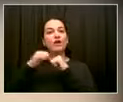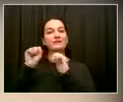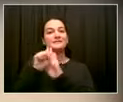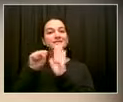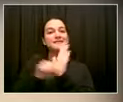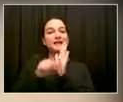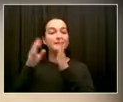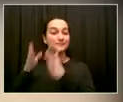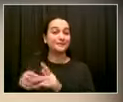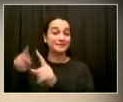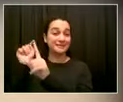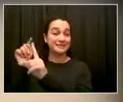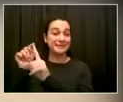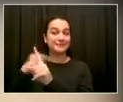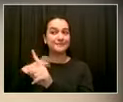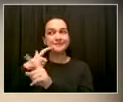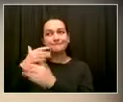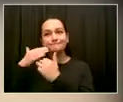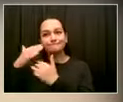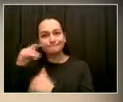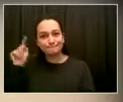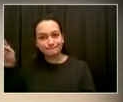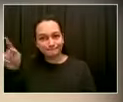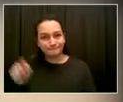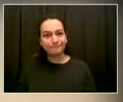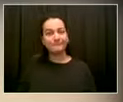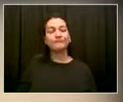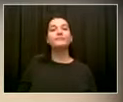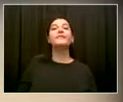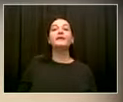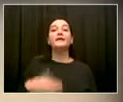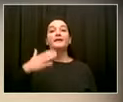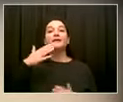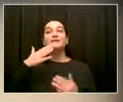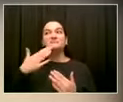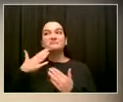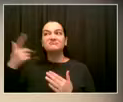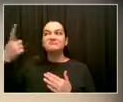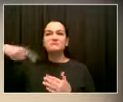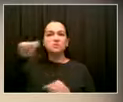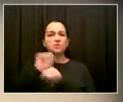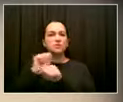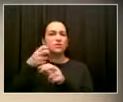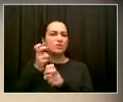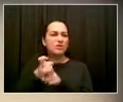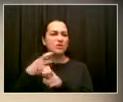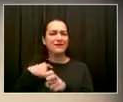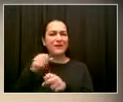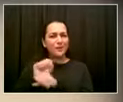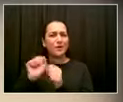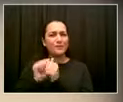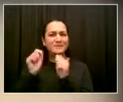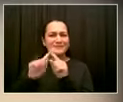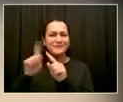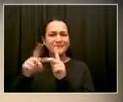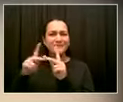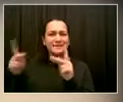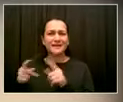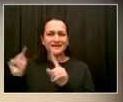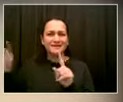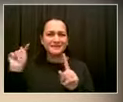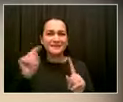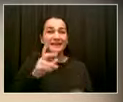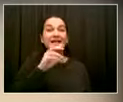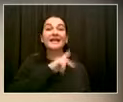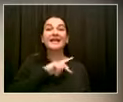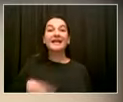and I can speak for Lance Furtado and Todd from King of Kings. We are incredibly excited to get the resources to really, really, really